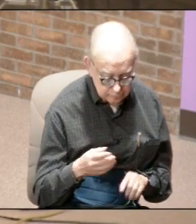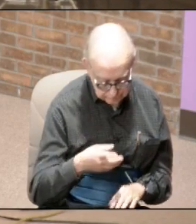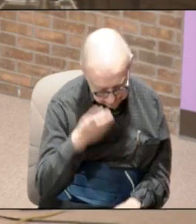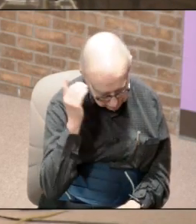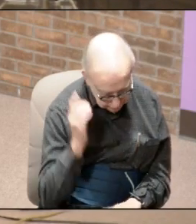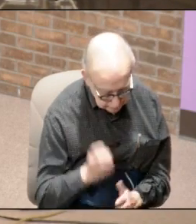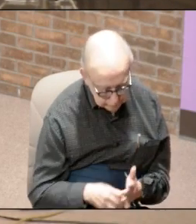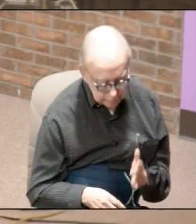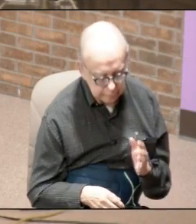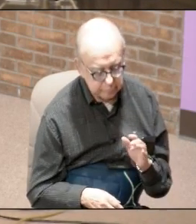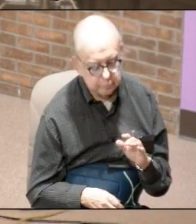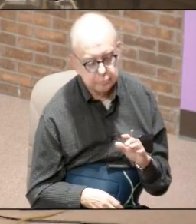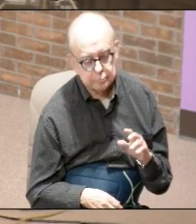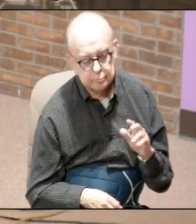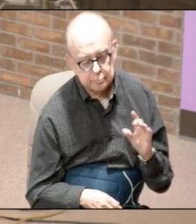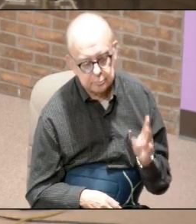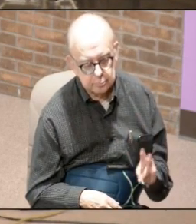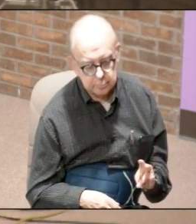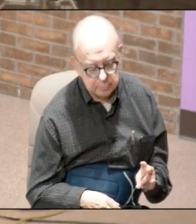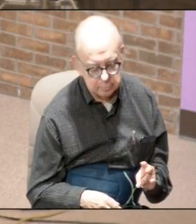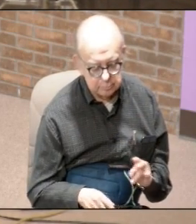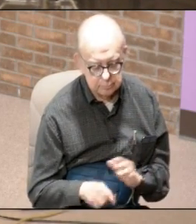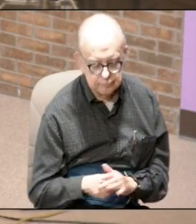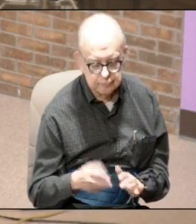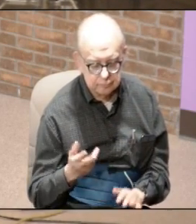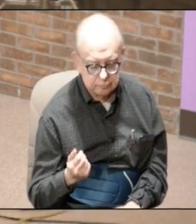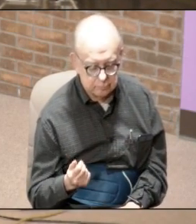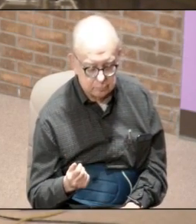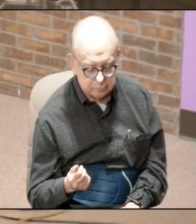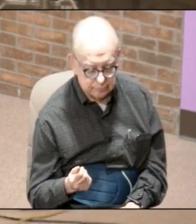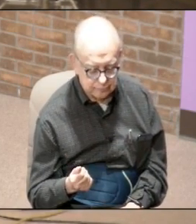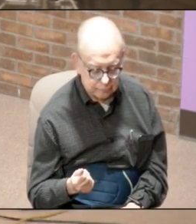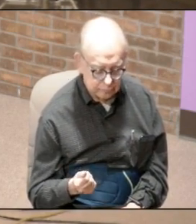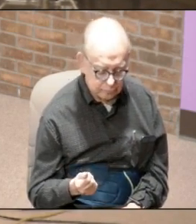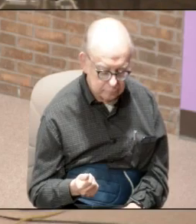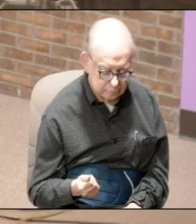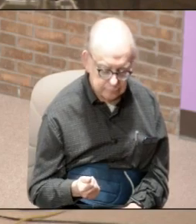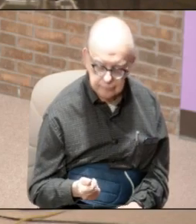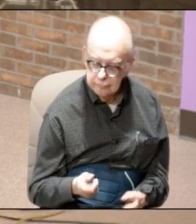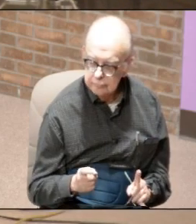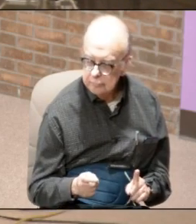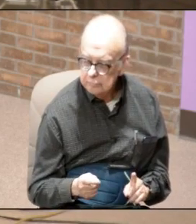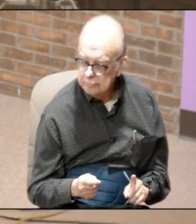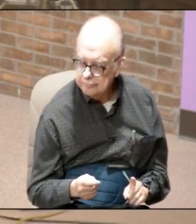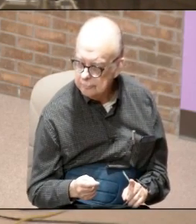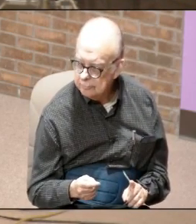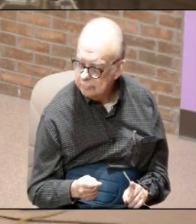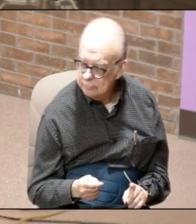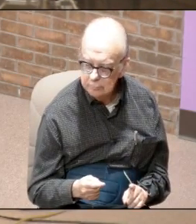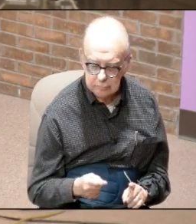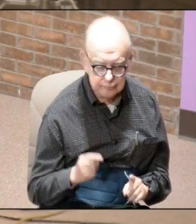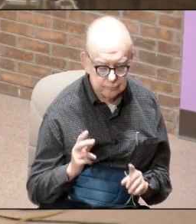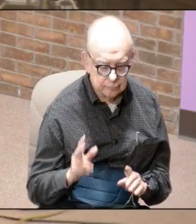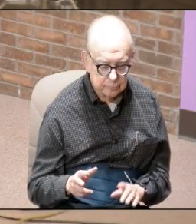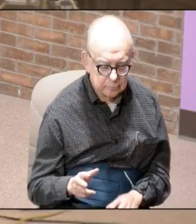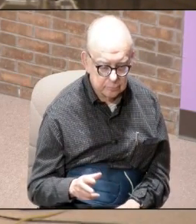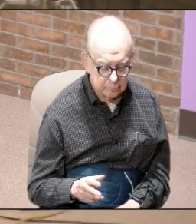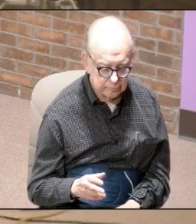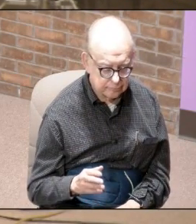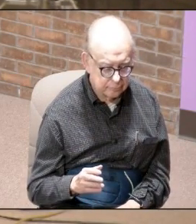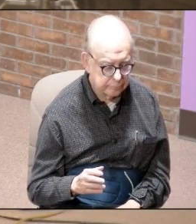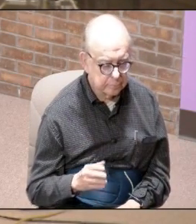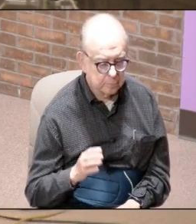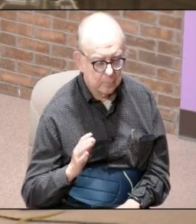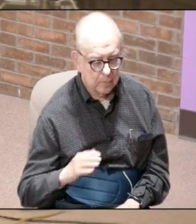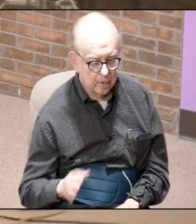chapter 7 verse 13 Daniel writes when remember when the three Hebrew children Shadrach